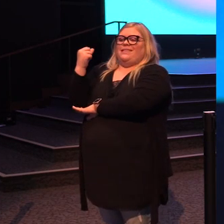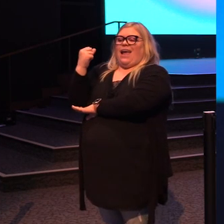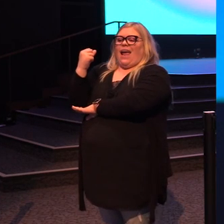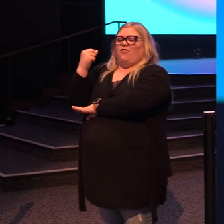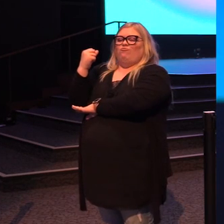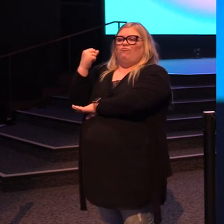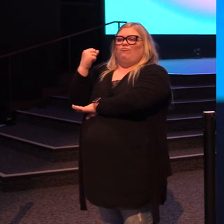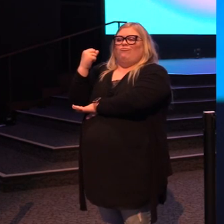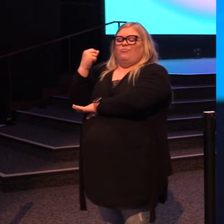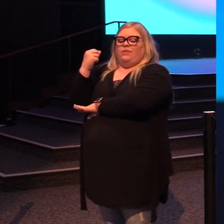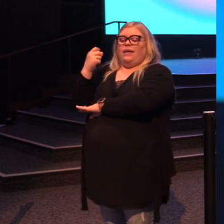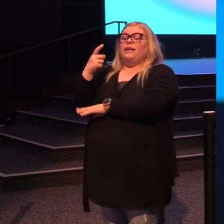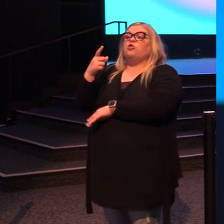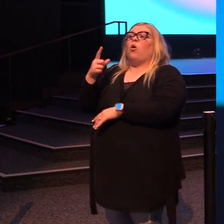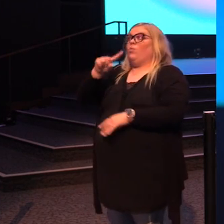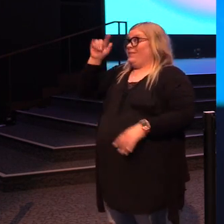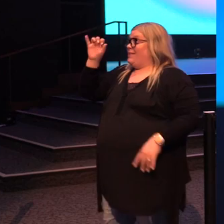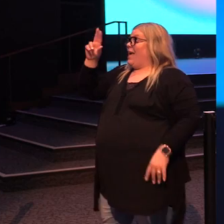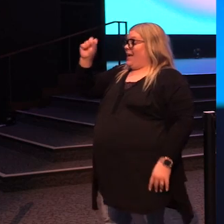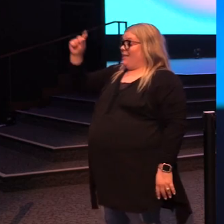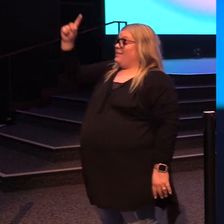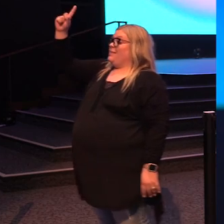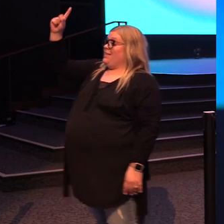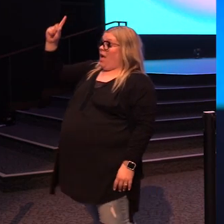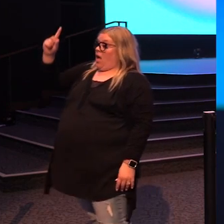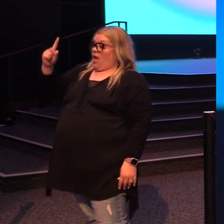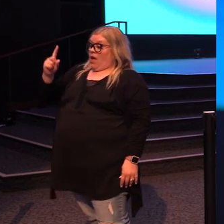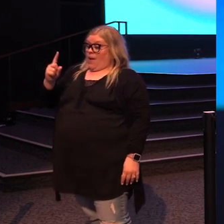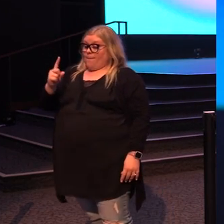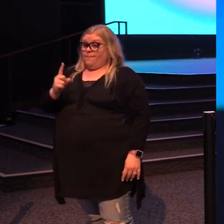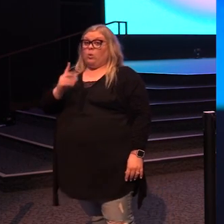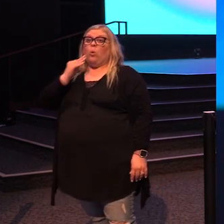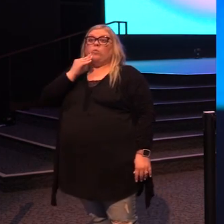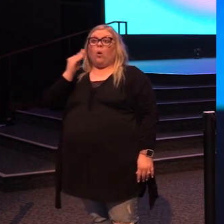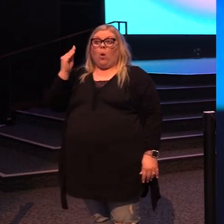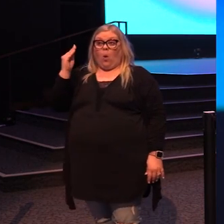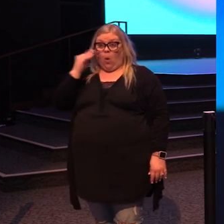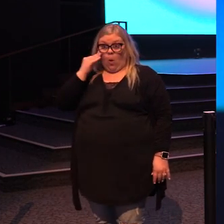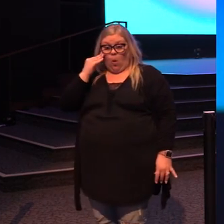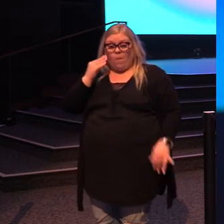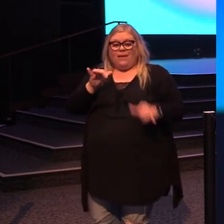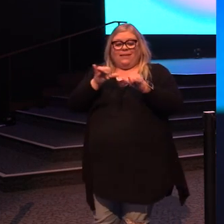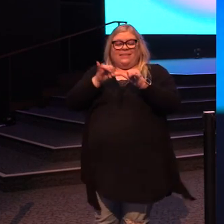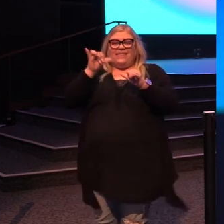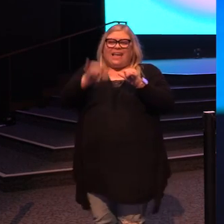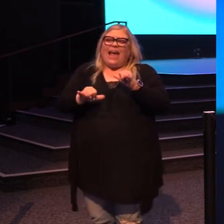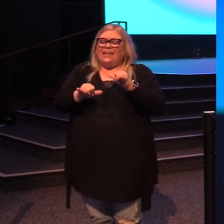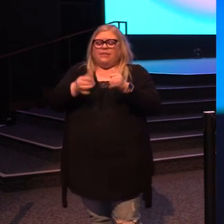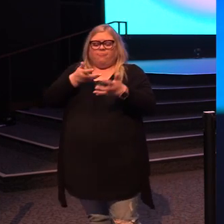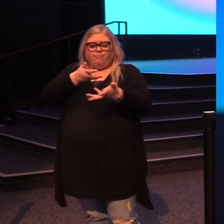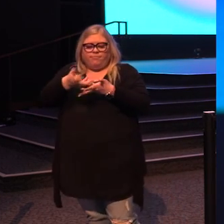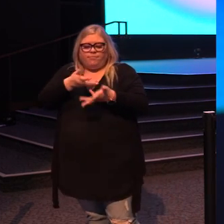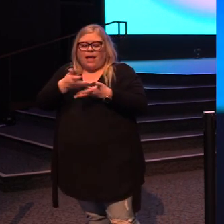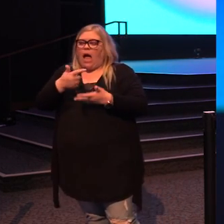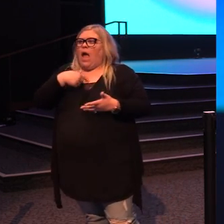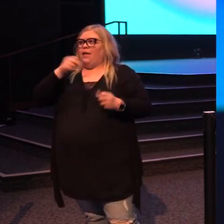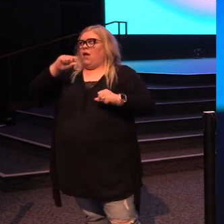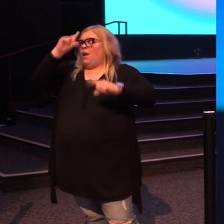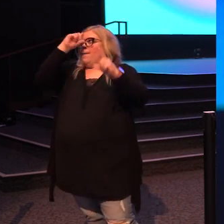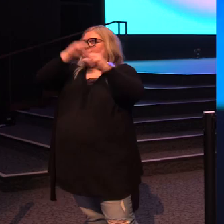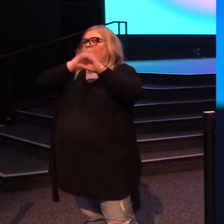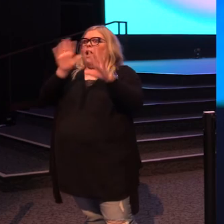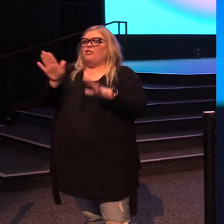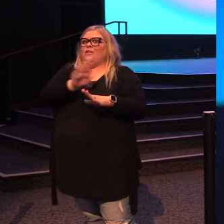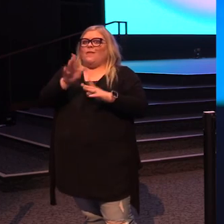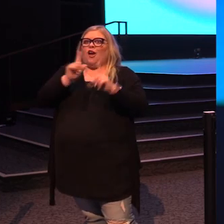he comes down and he goes to his home. He takes Jesus and he stays at the table and I can only imagine the conversations